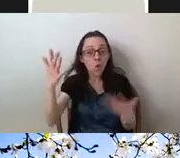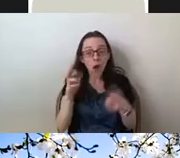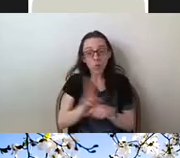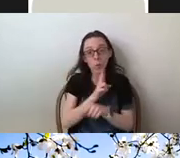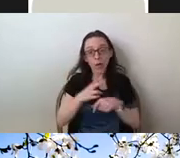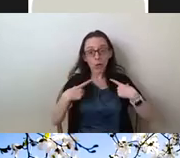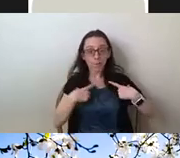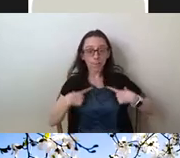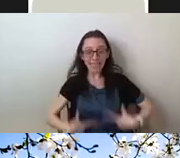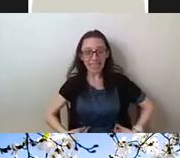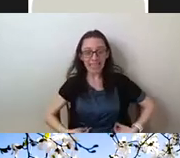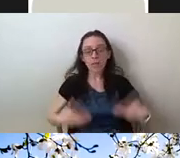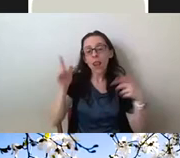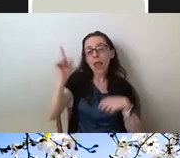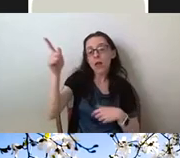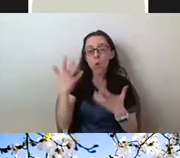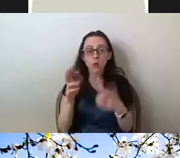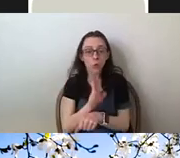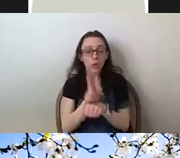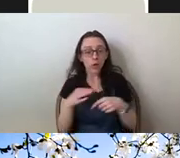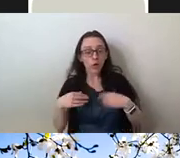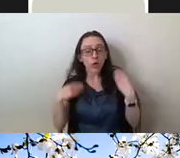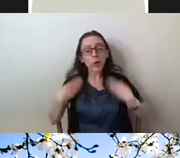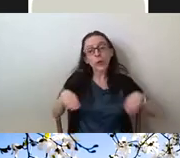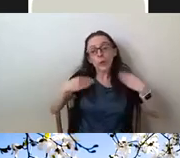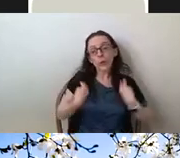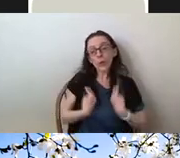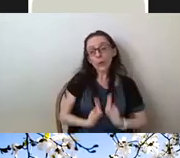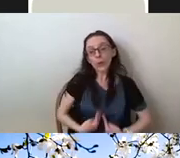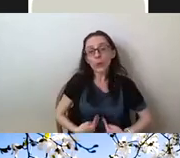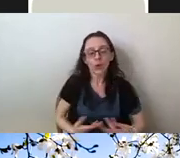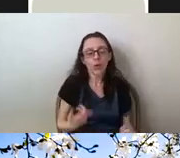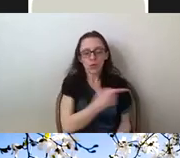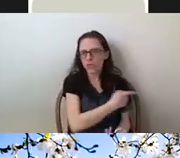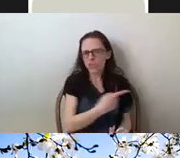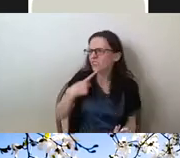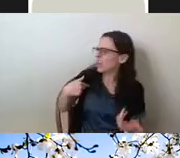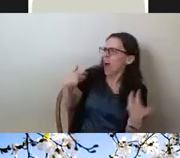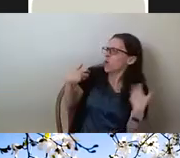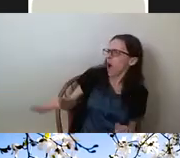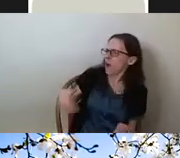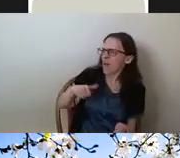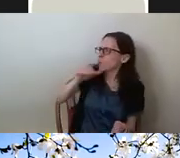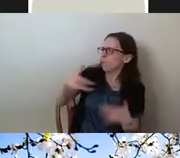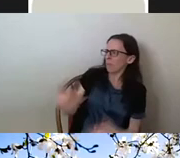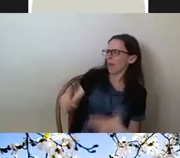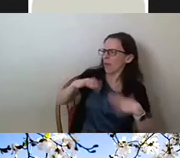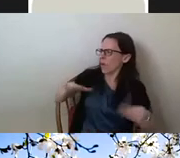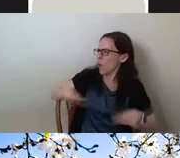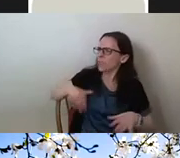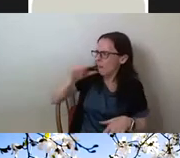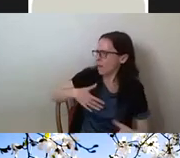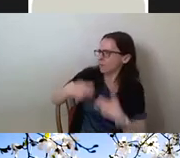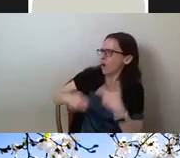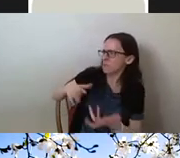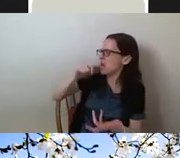clearly saying earlier that she did not even wear that kind of clothing and it wasn't a concern for her. So this was a clear disregard of